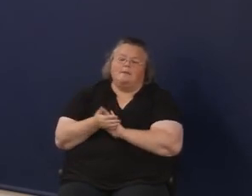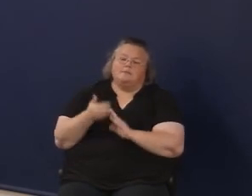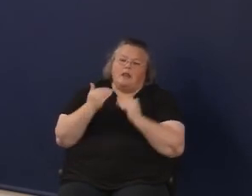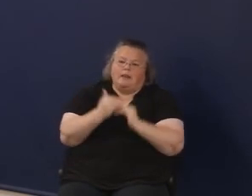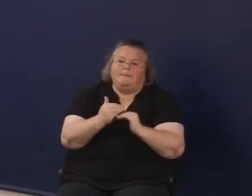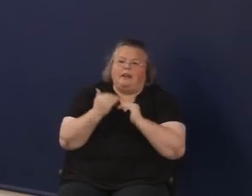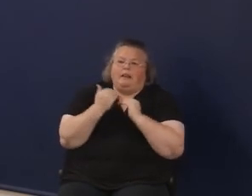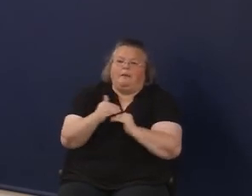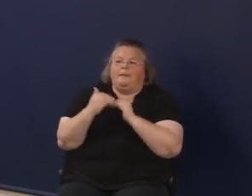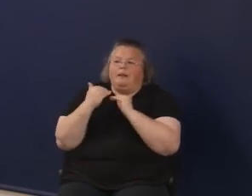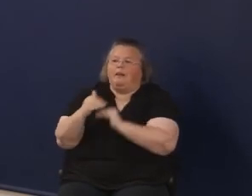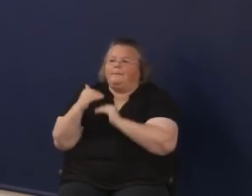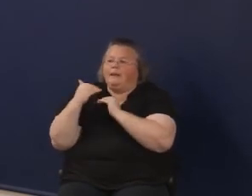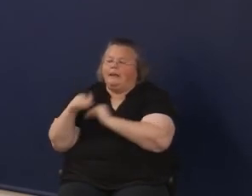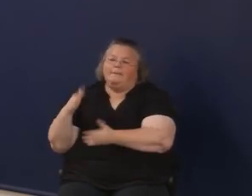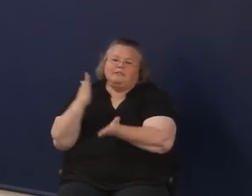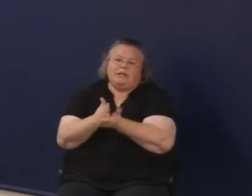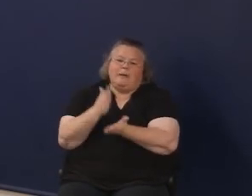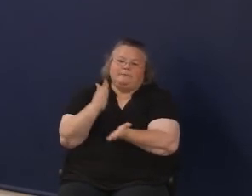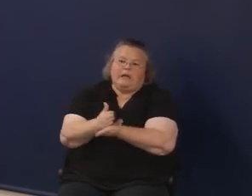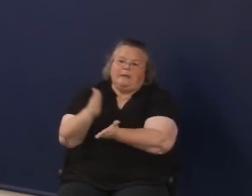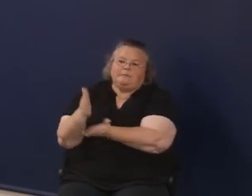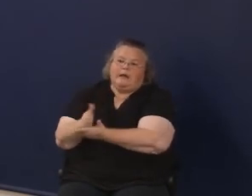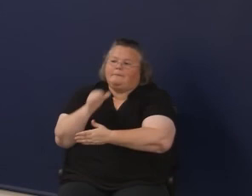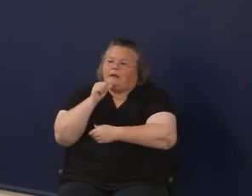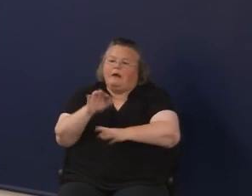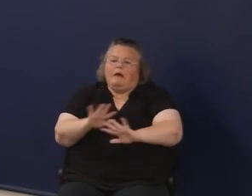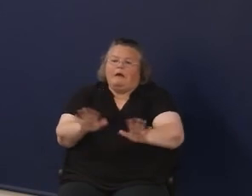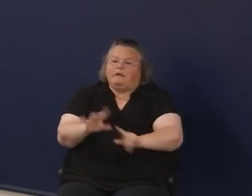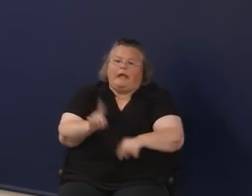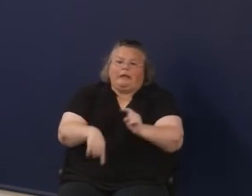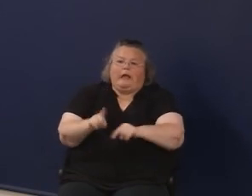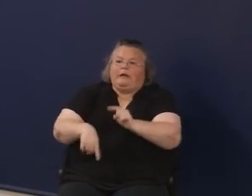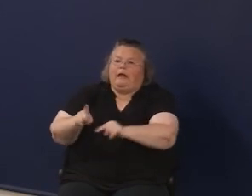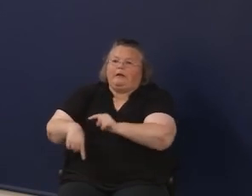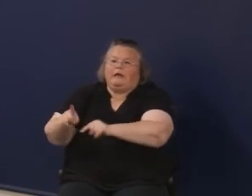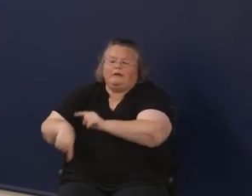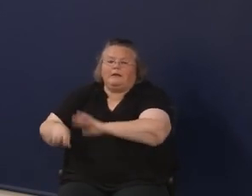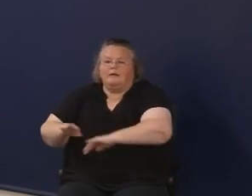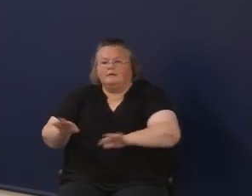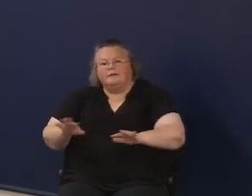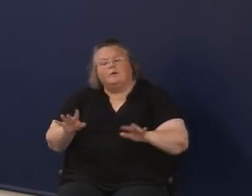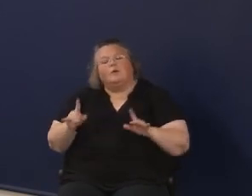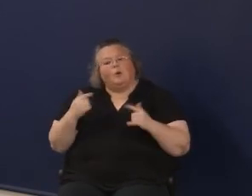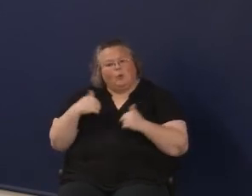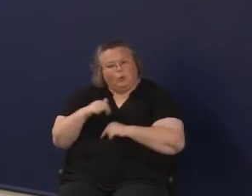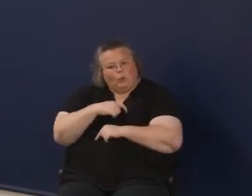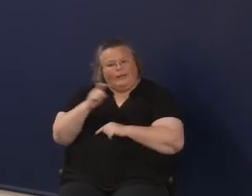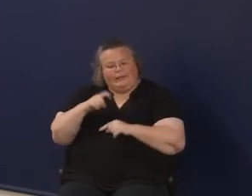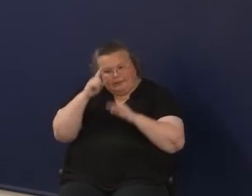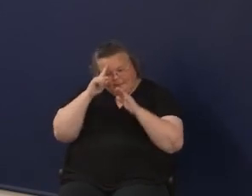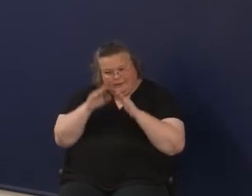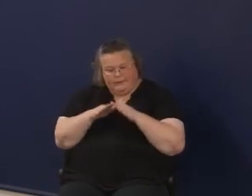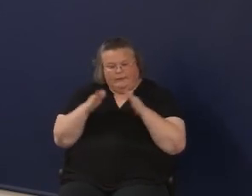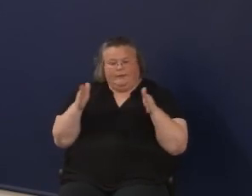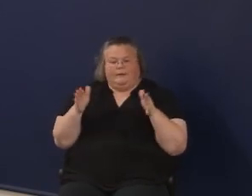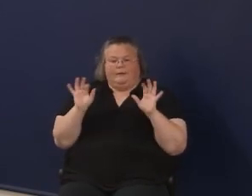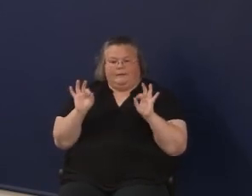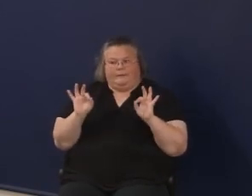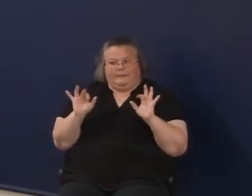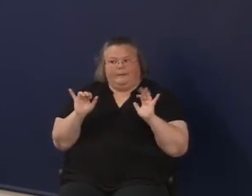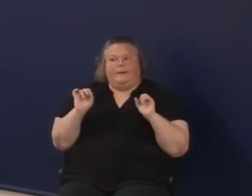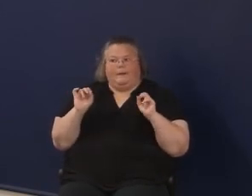to contain it. So I think that that has to be the frame all of us bring into this work from the board and from